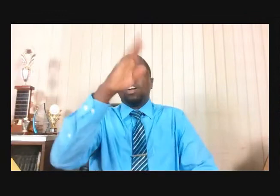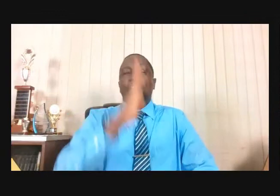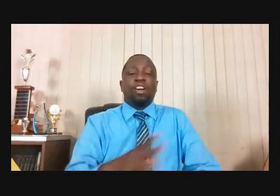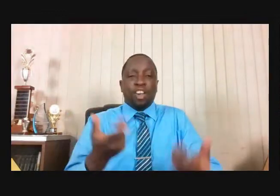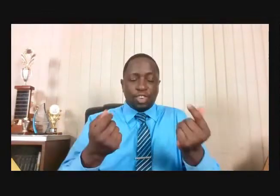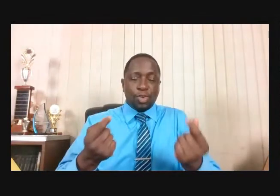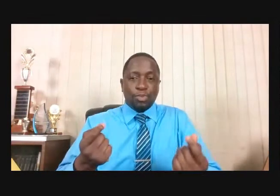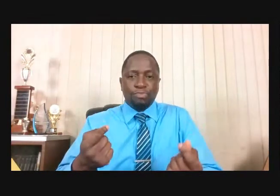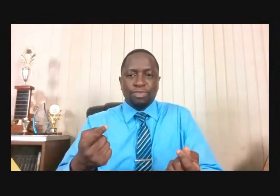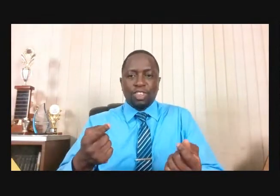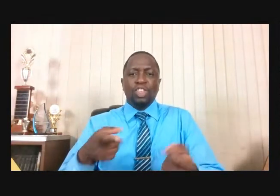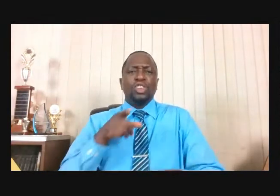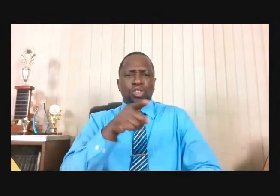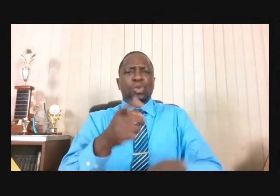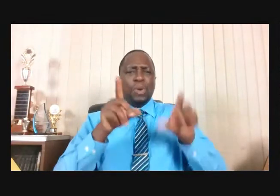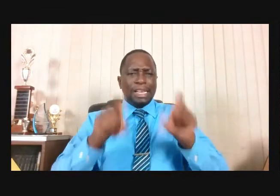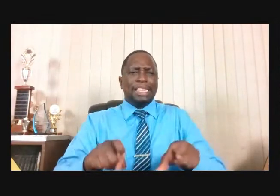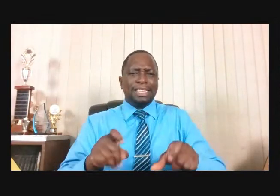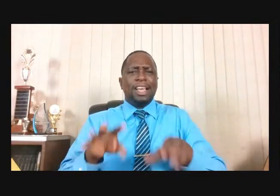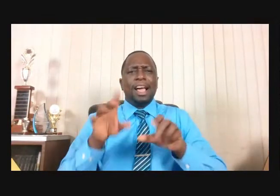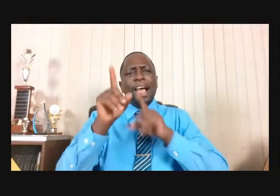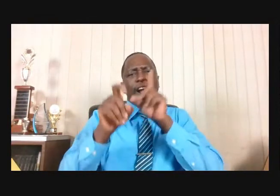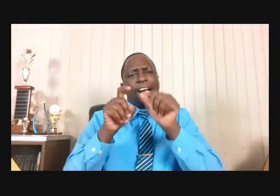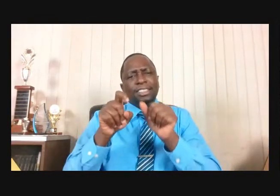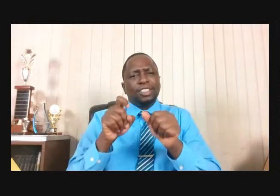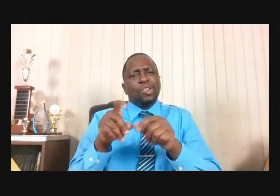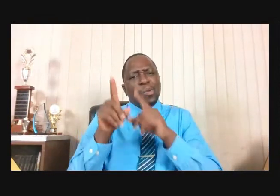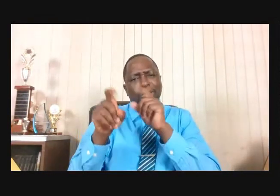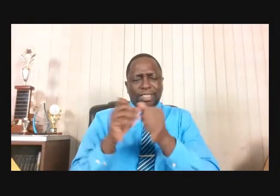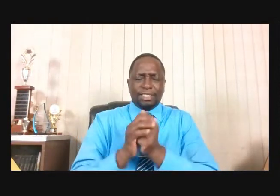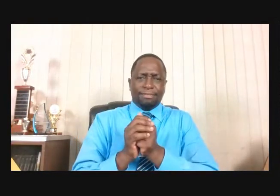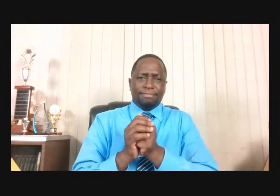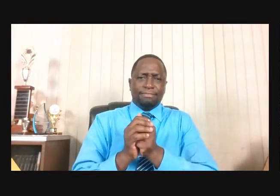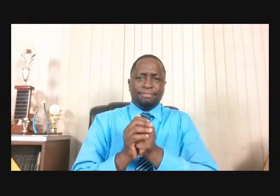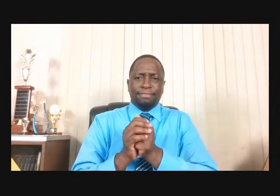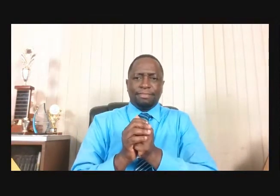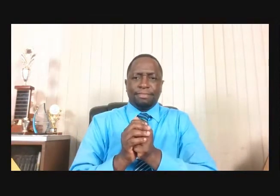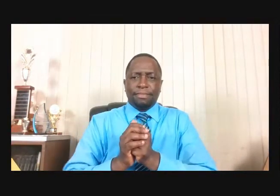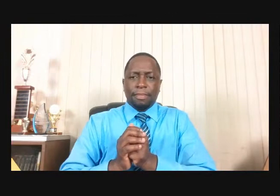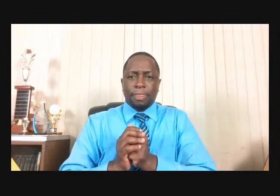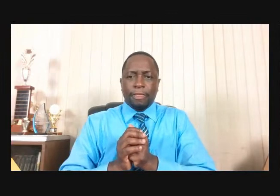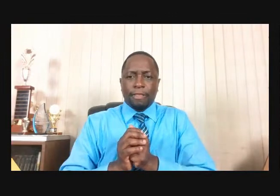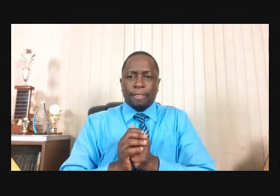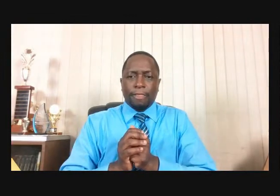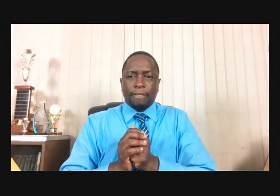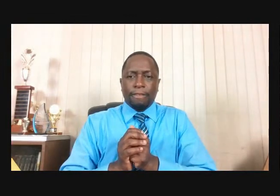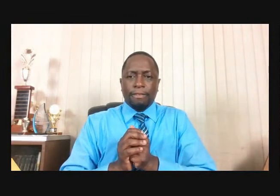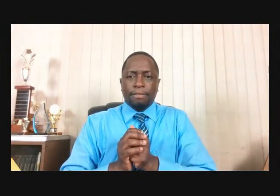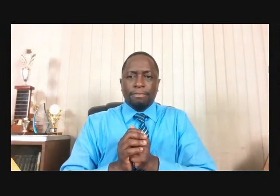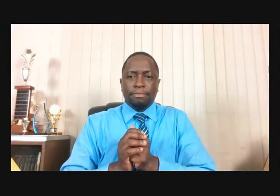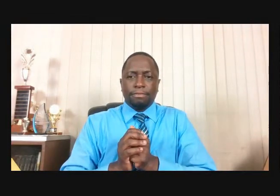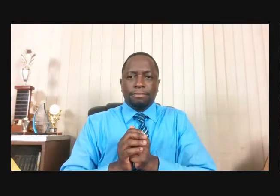bring it out. Allow them to bring it out. So don't give up, saints,